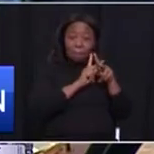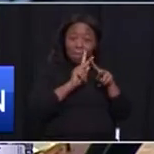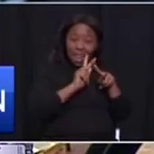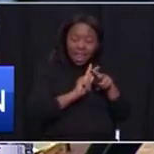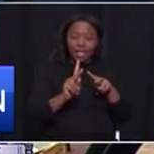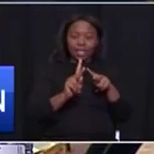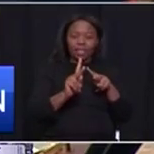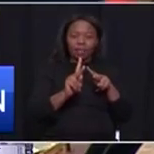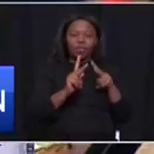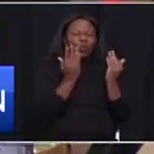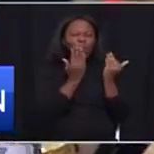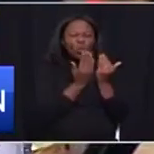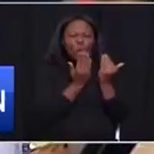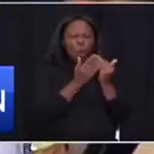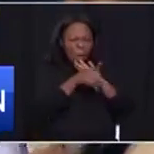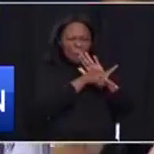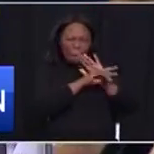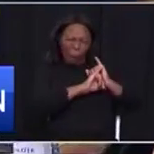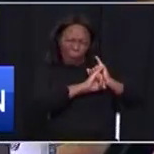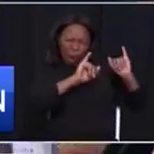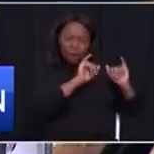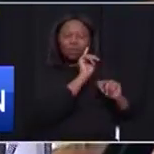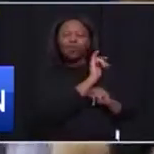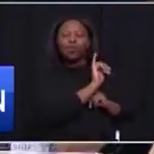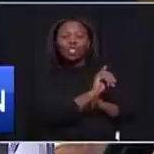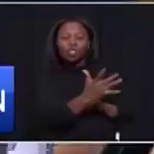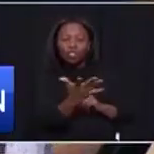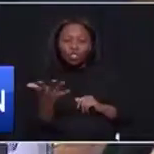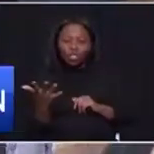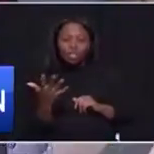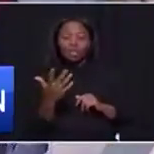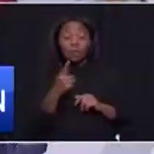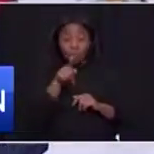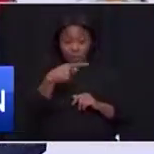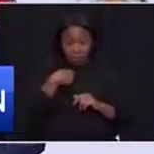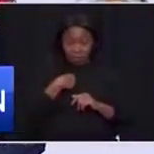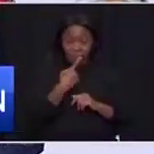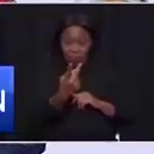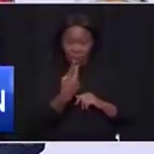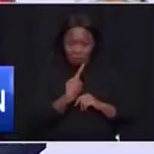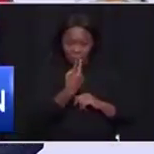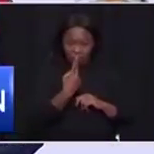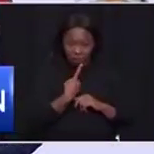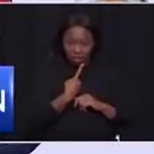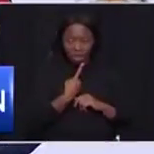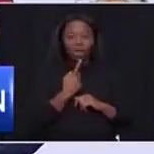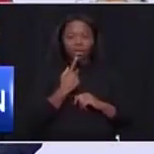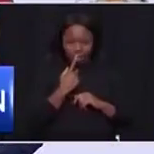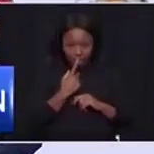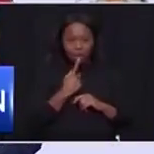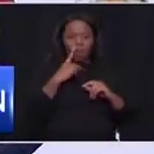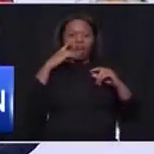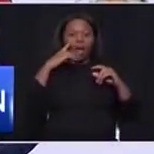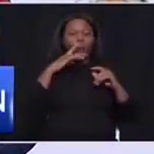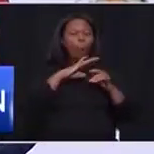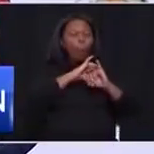the worst primary schools? And you and I are going to focus on visiting all the